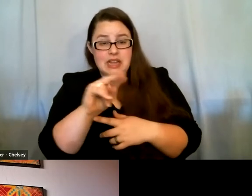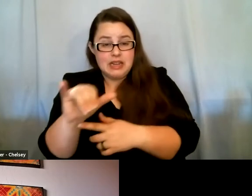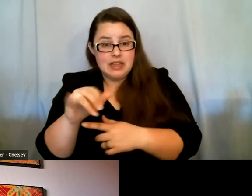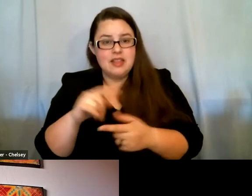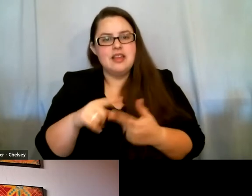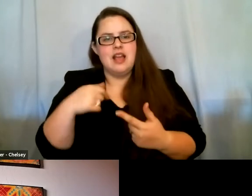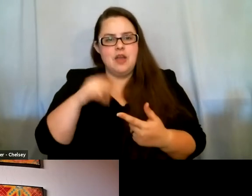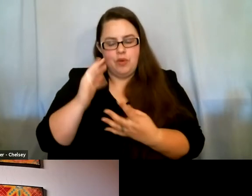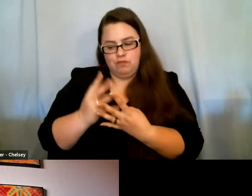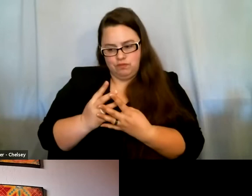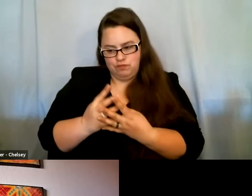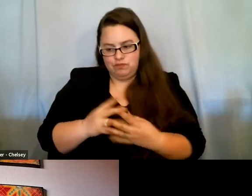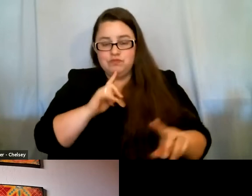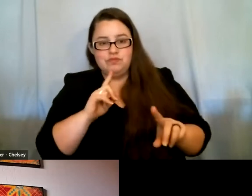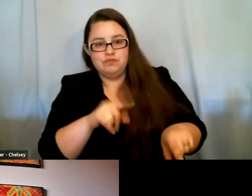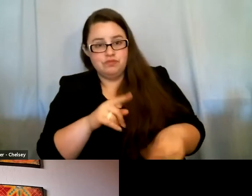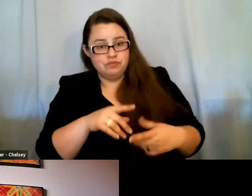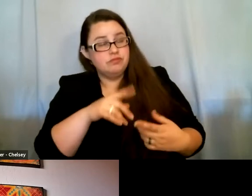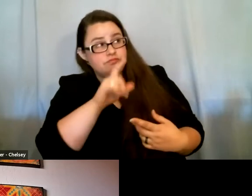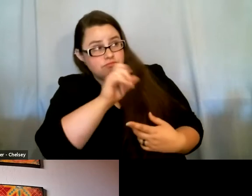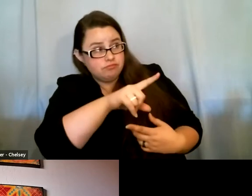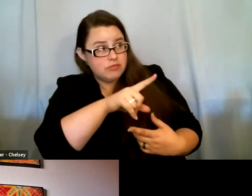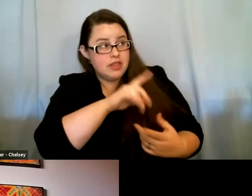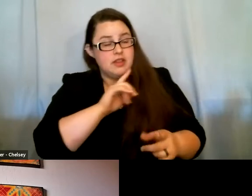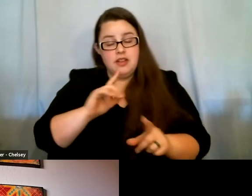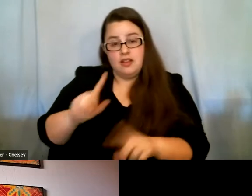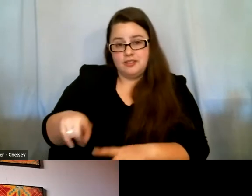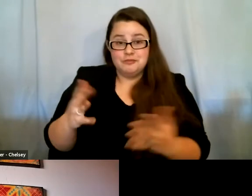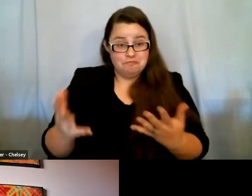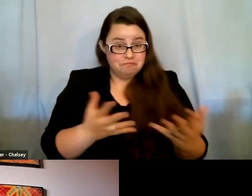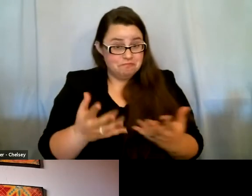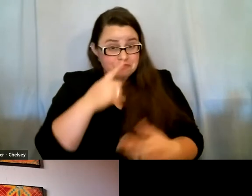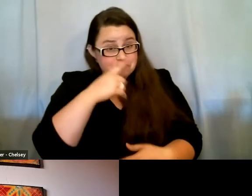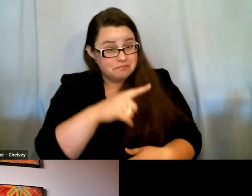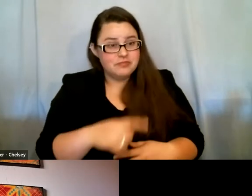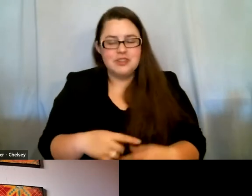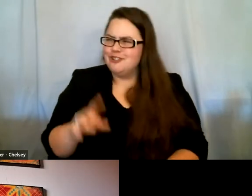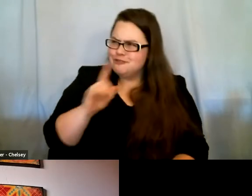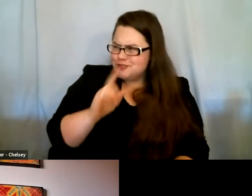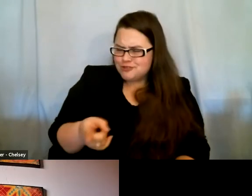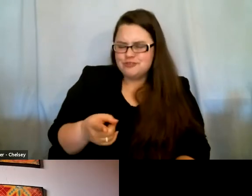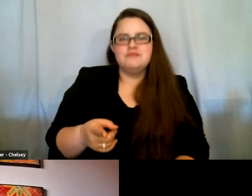those and I can read them and then you could address them. If you wouldn't mind Danny. Yeah, for sure. Wonderful.